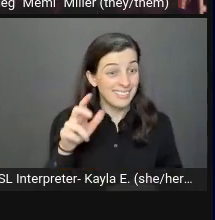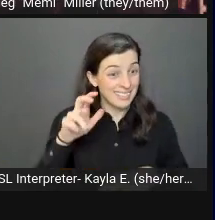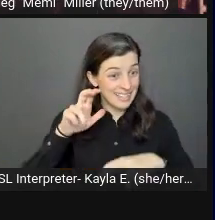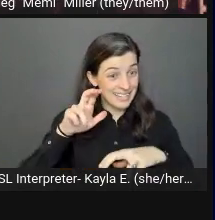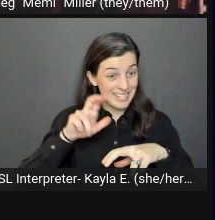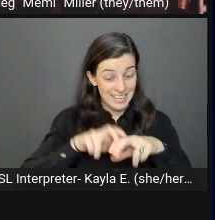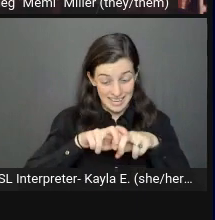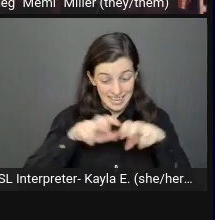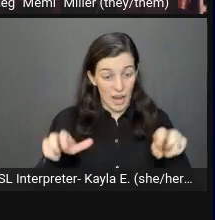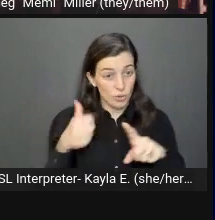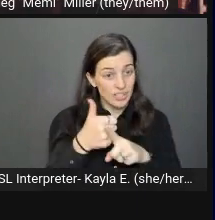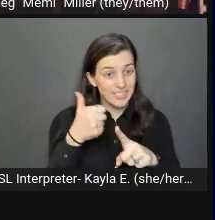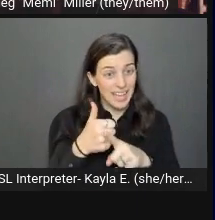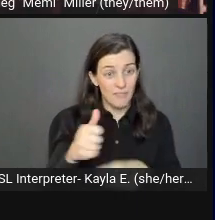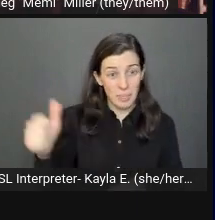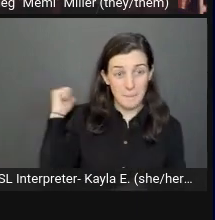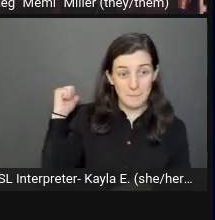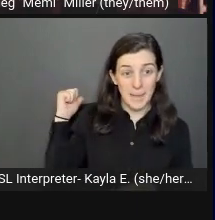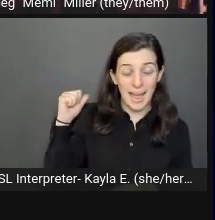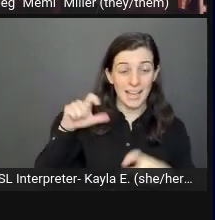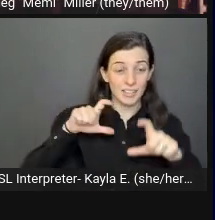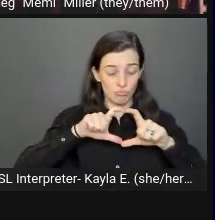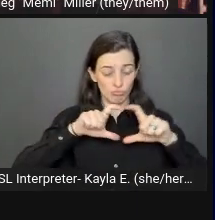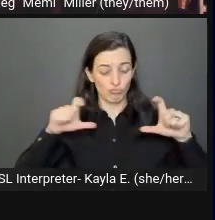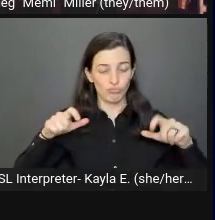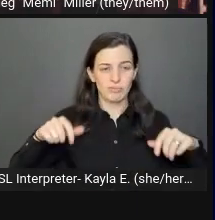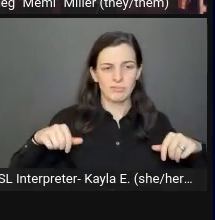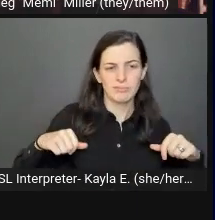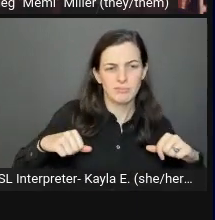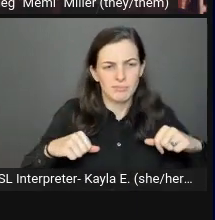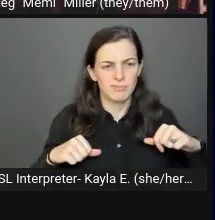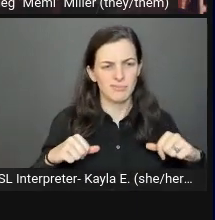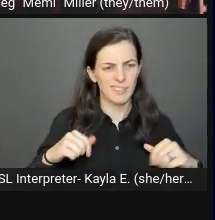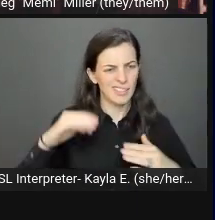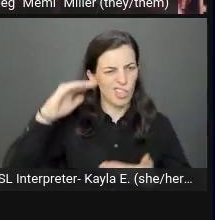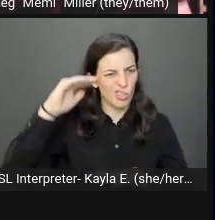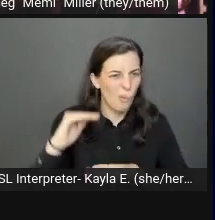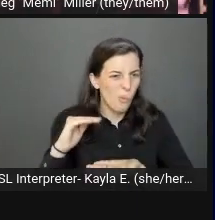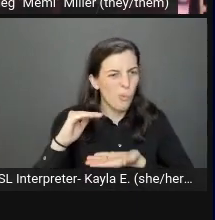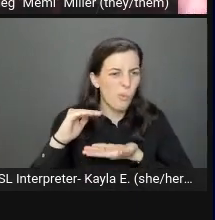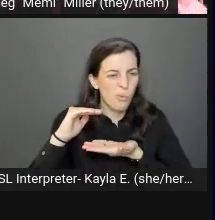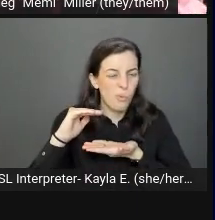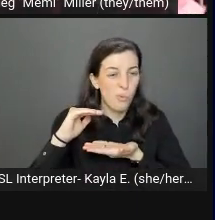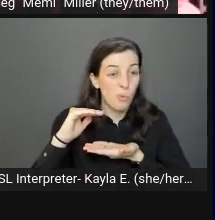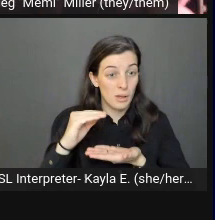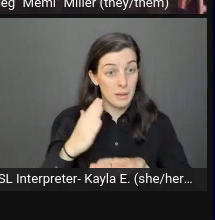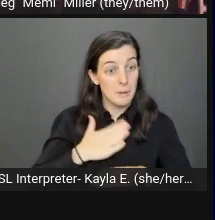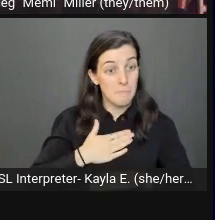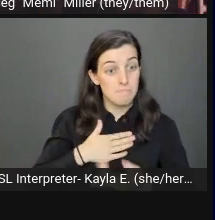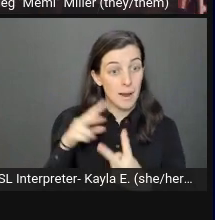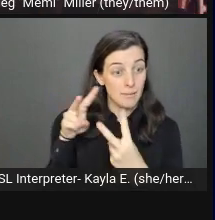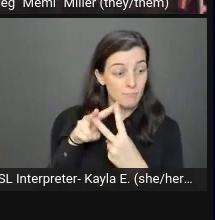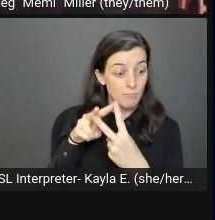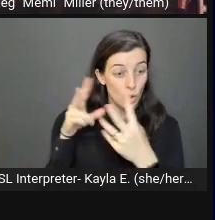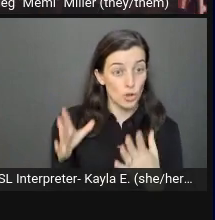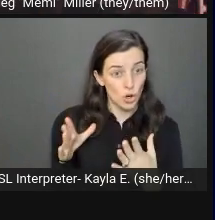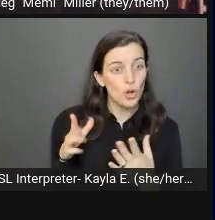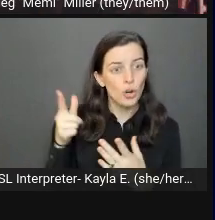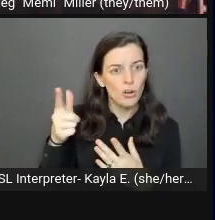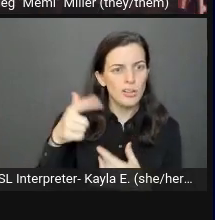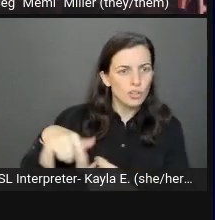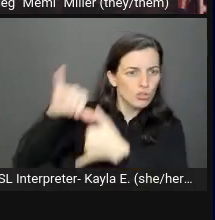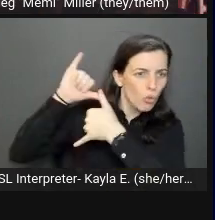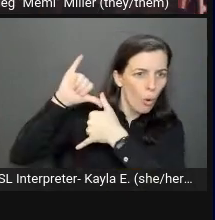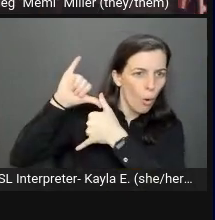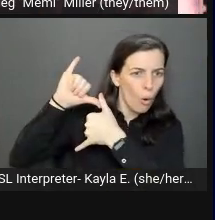very tall. If we were going to buy a new couch, we'd have to make sure it had a high back to support his torso. But that may